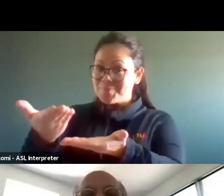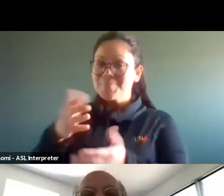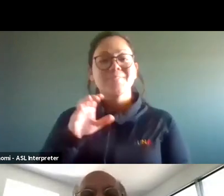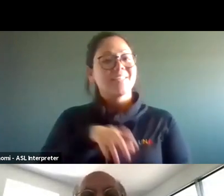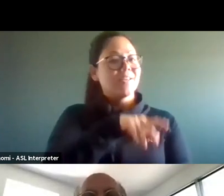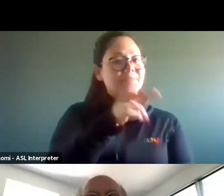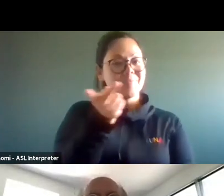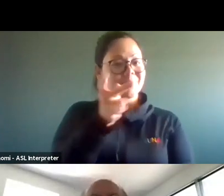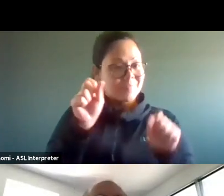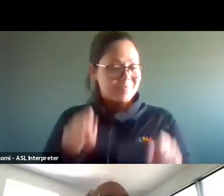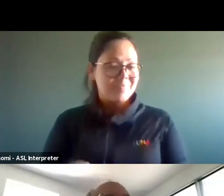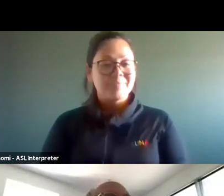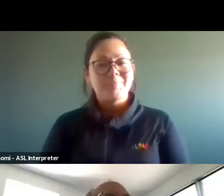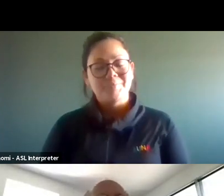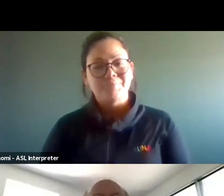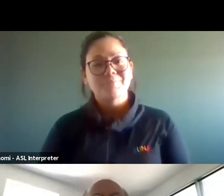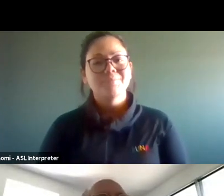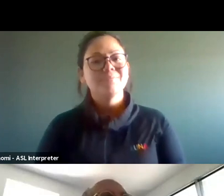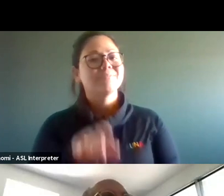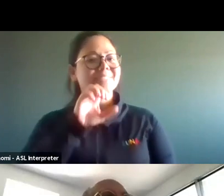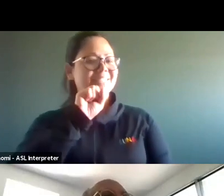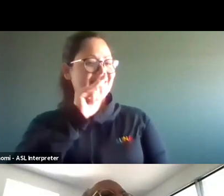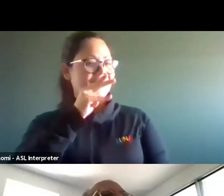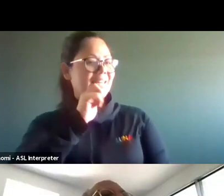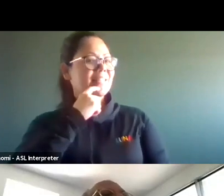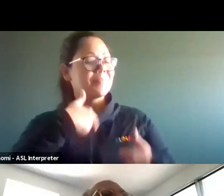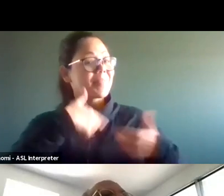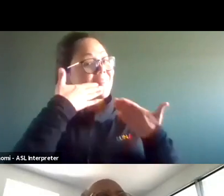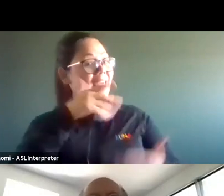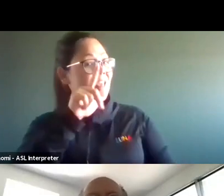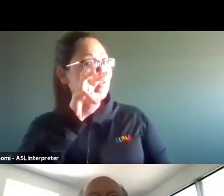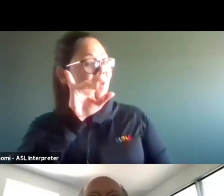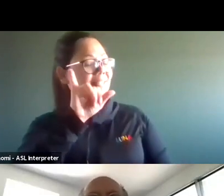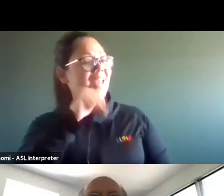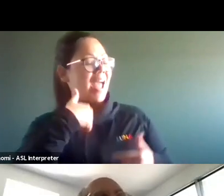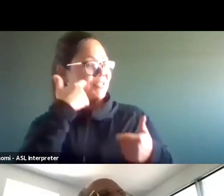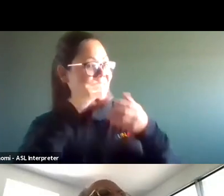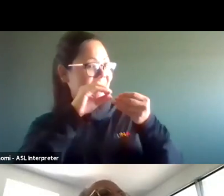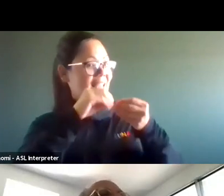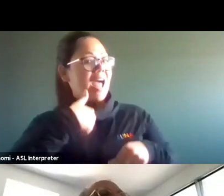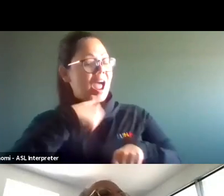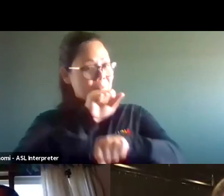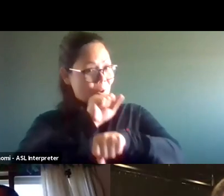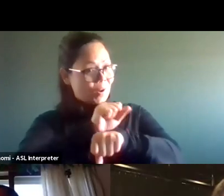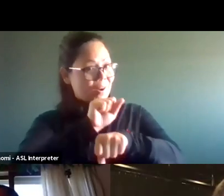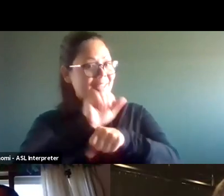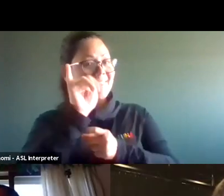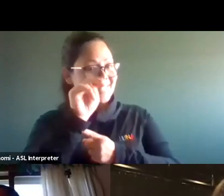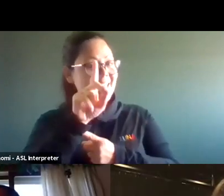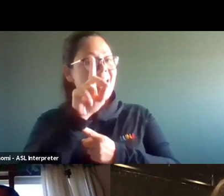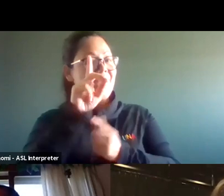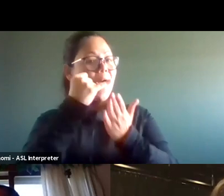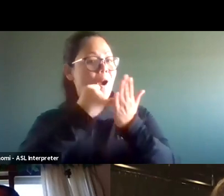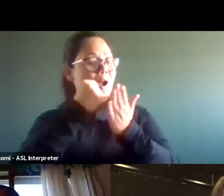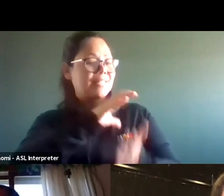Chris and Stephanie. Thanks, Lewis. As he said, I'm Stephanie Haynes and I work at the Indiana Arts Commission.